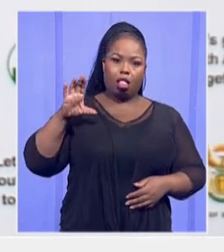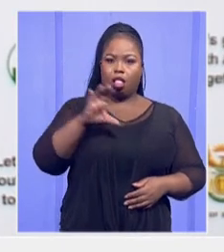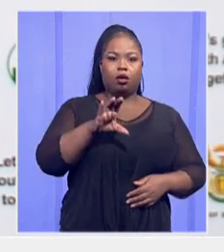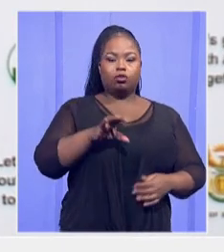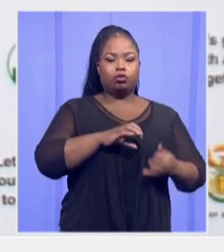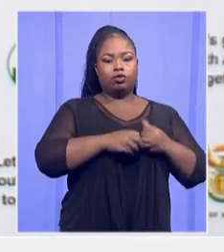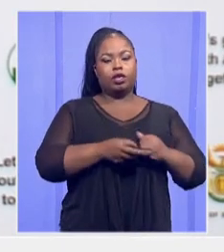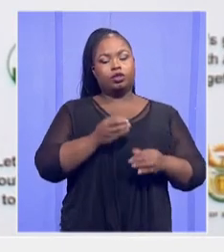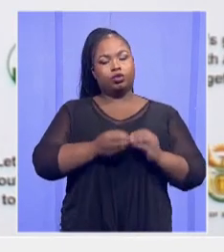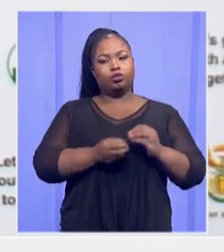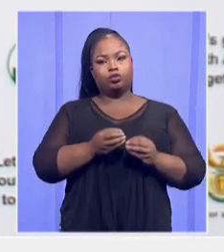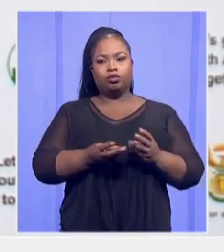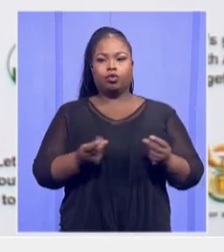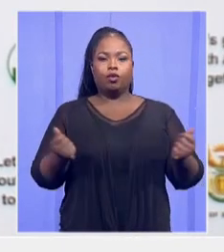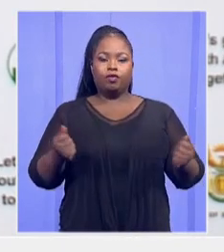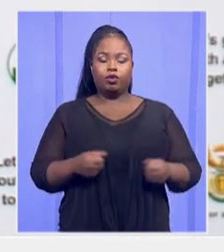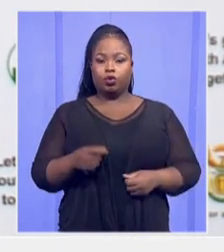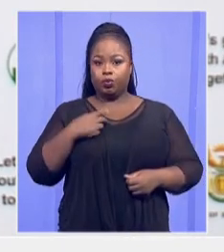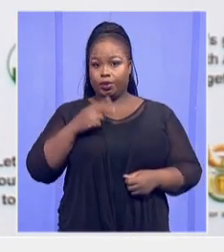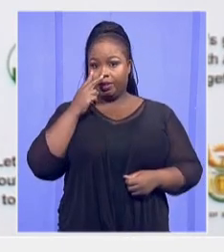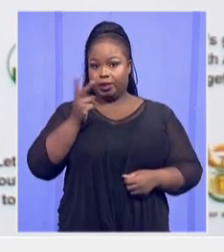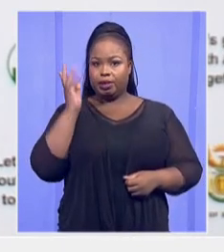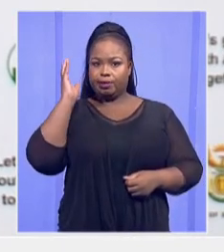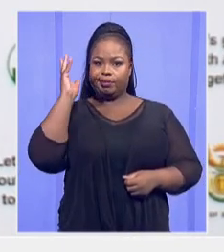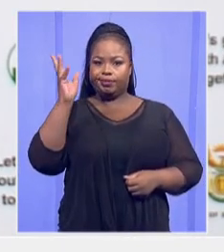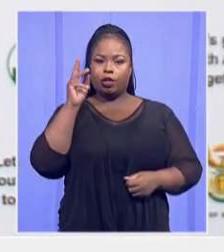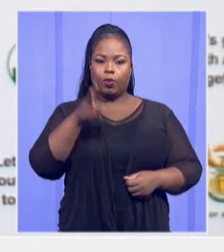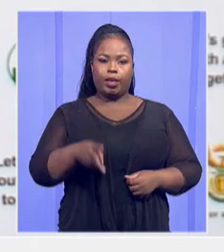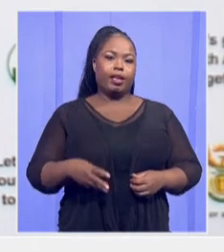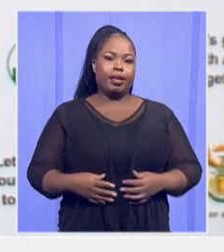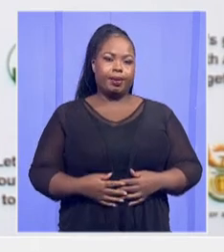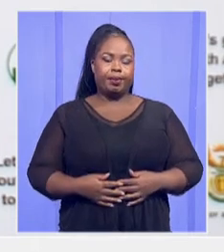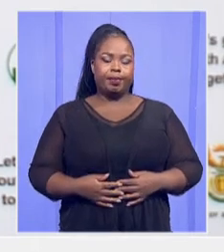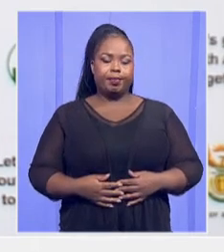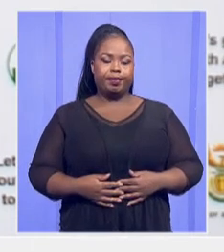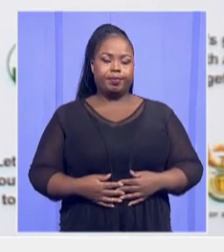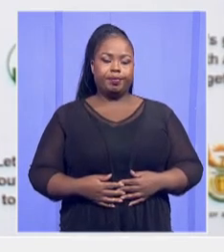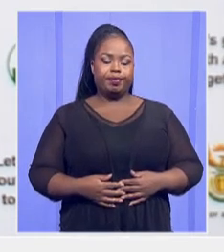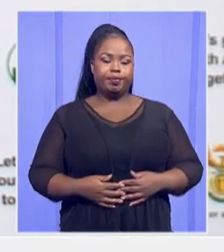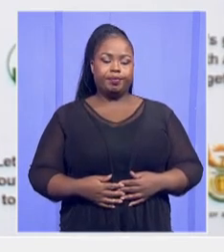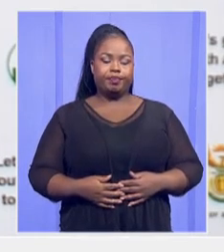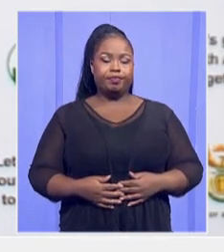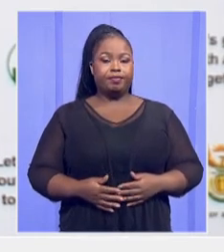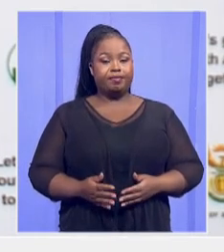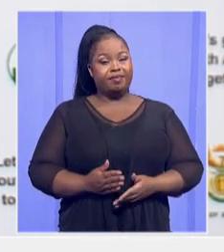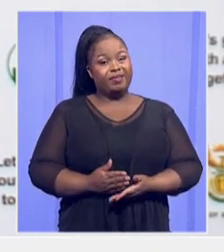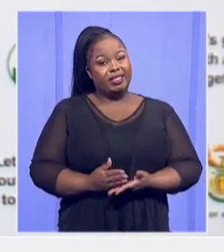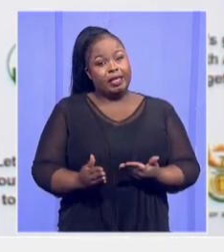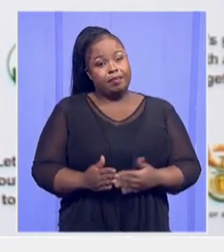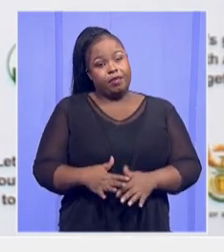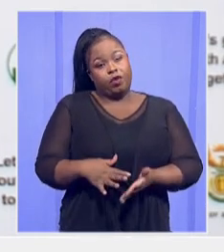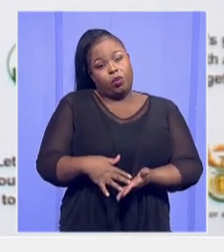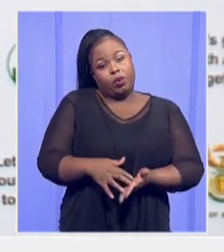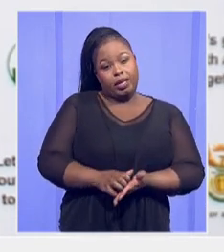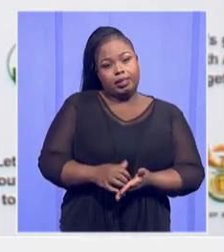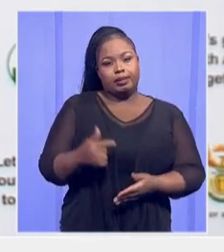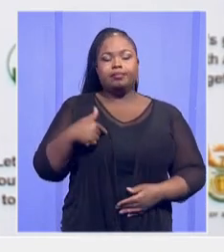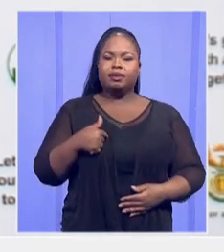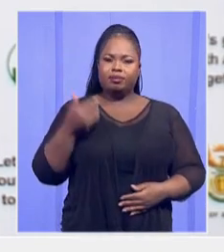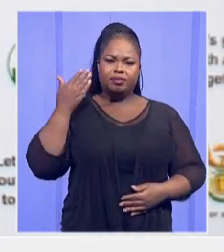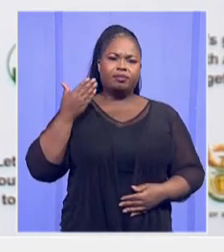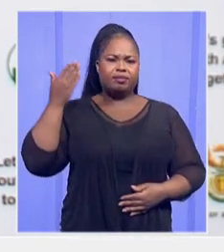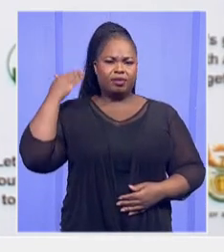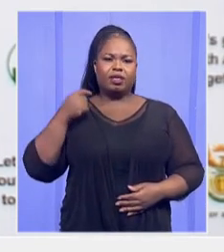when I share the presentation with you. And some of the weaknesses, I have always said this, Minister, that